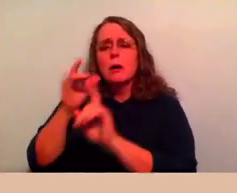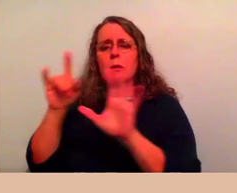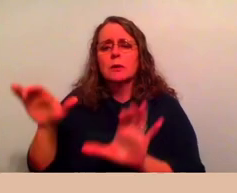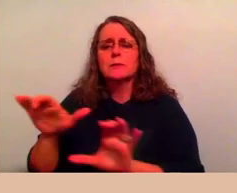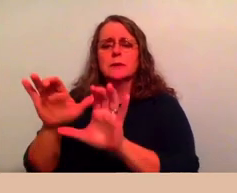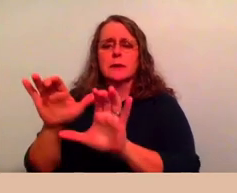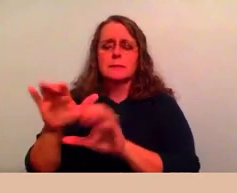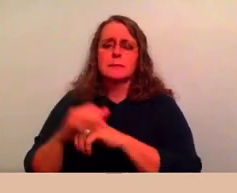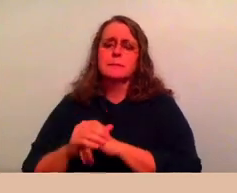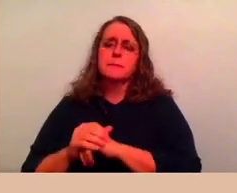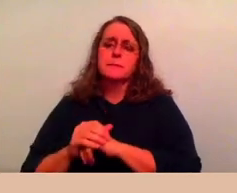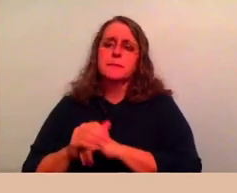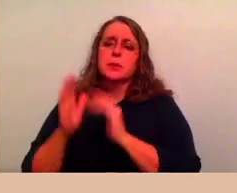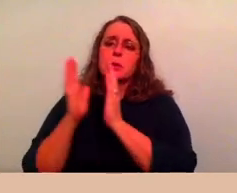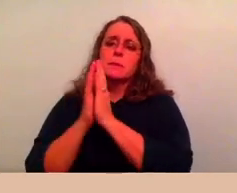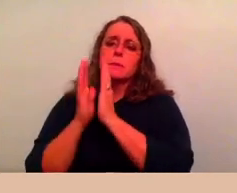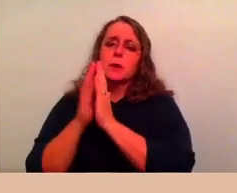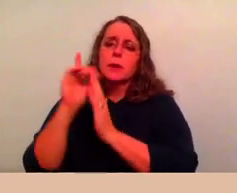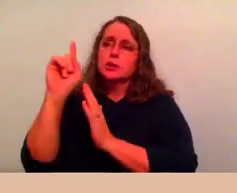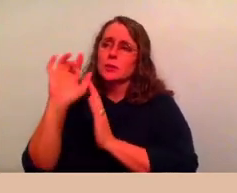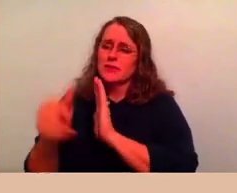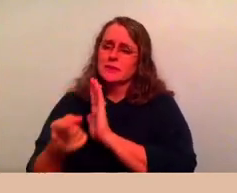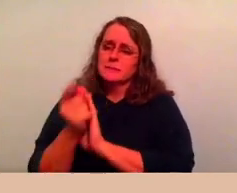we just, we praise you in this moment.